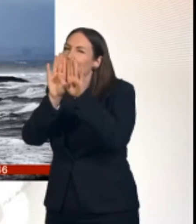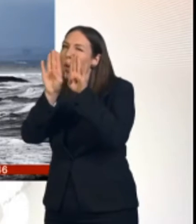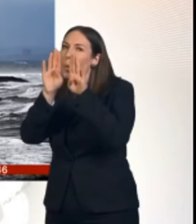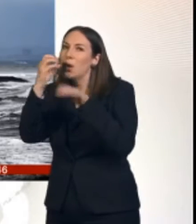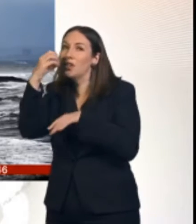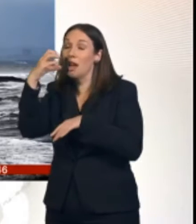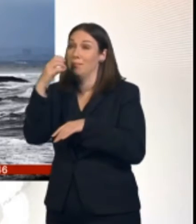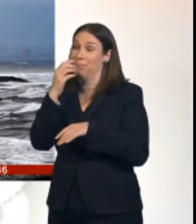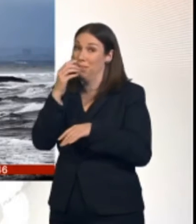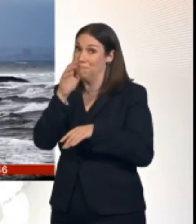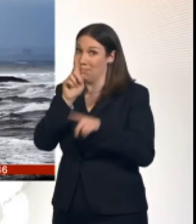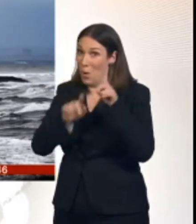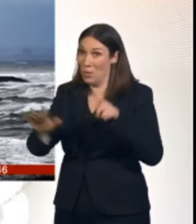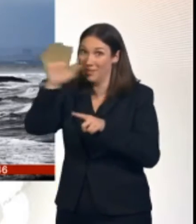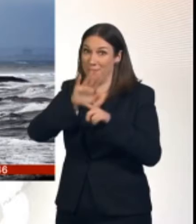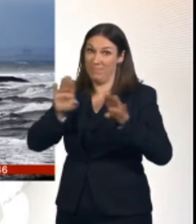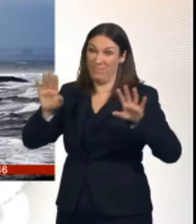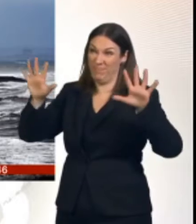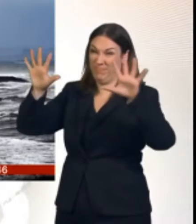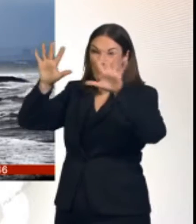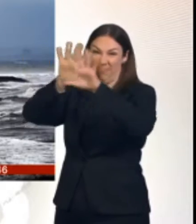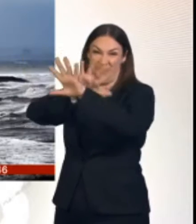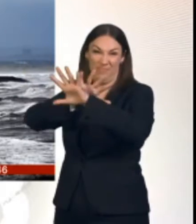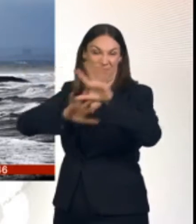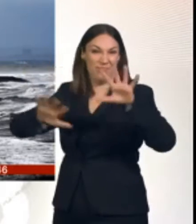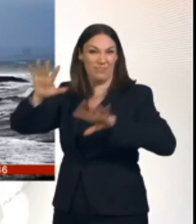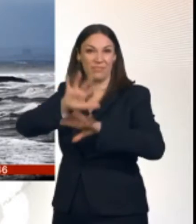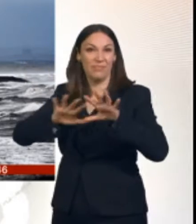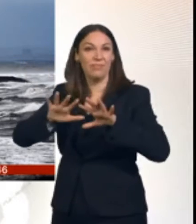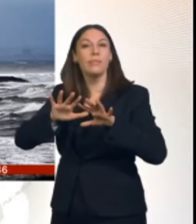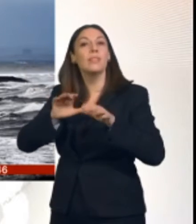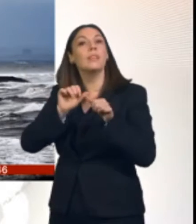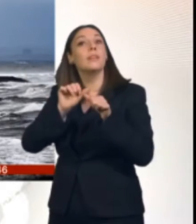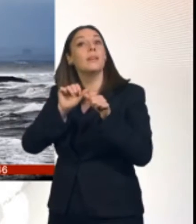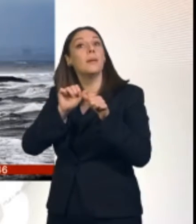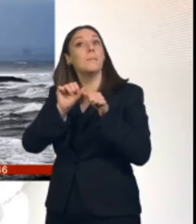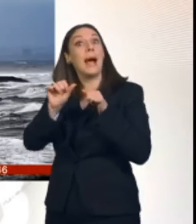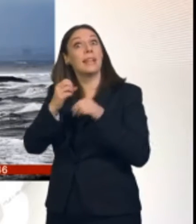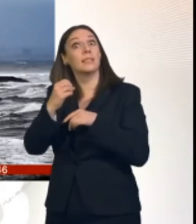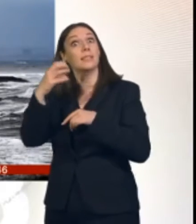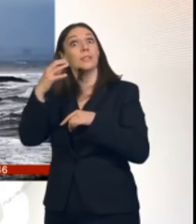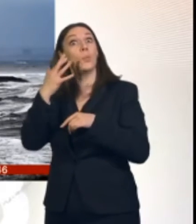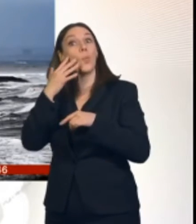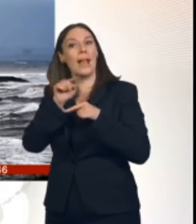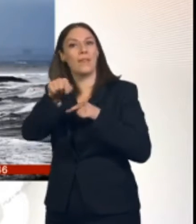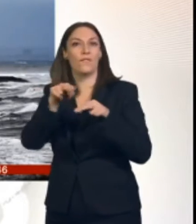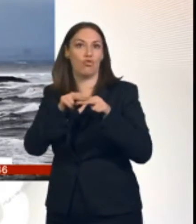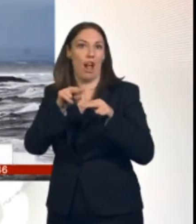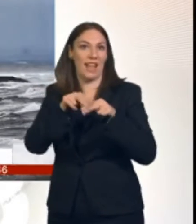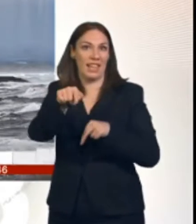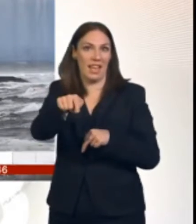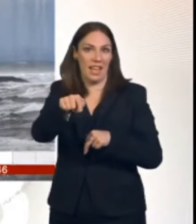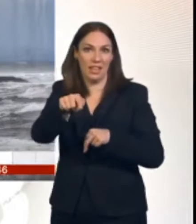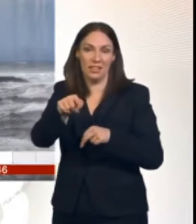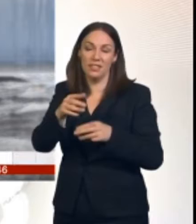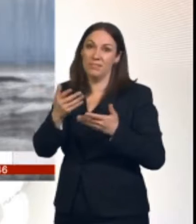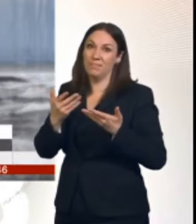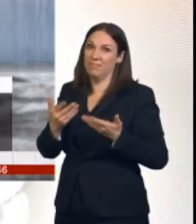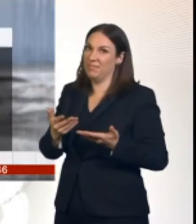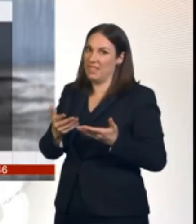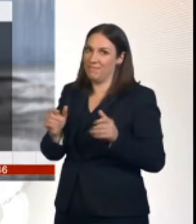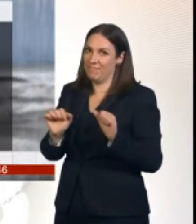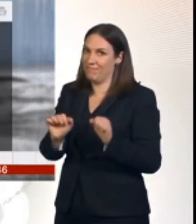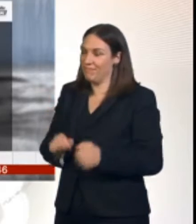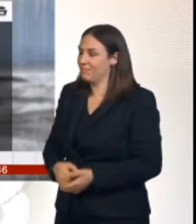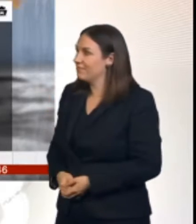Not many, though. Some will have to wait a little bit longer yet. Friday's probably looking the best day of the week as far as sunshine amounts are concerned. But as Naga has mentioned